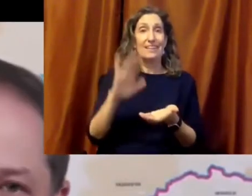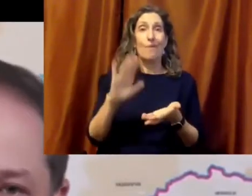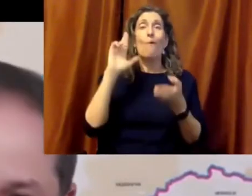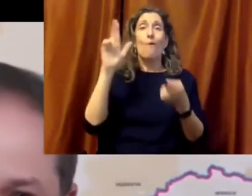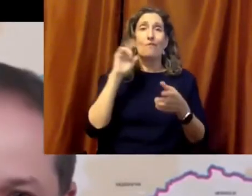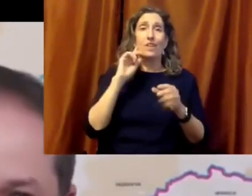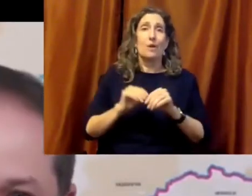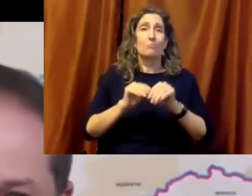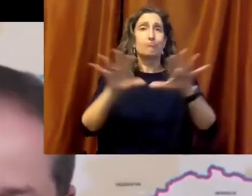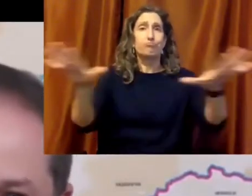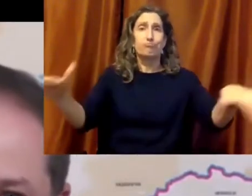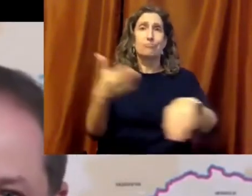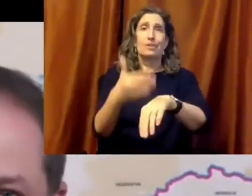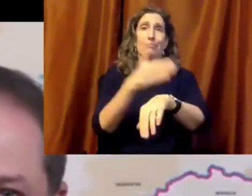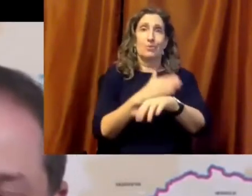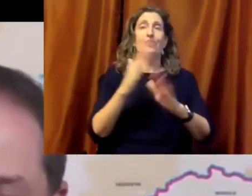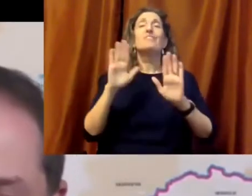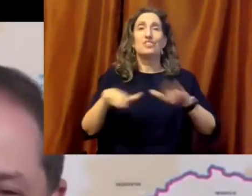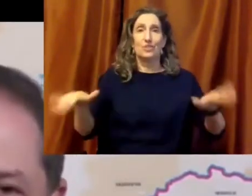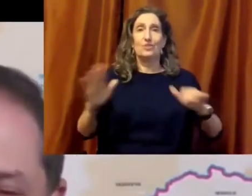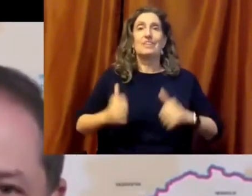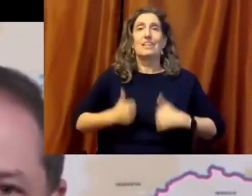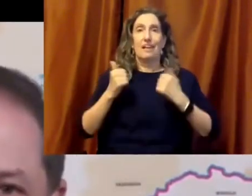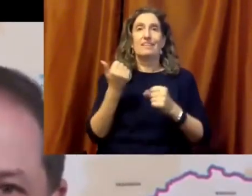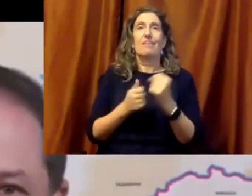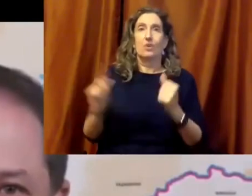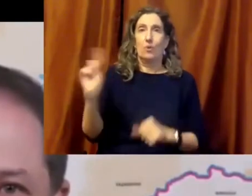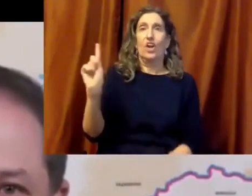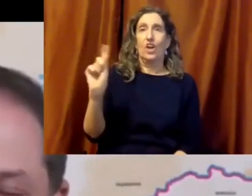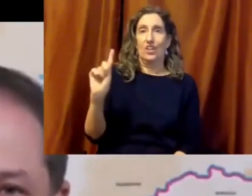world is watching. Thank you very much.